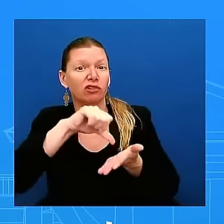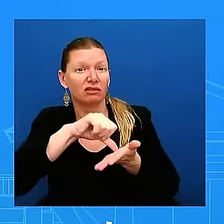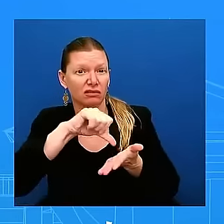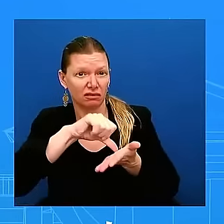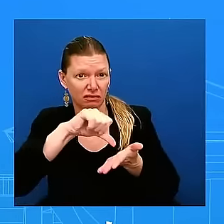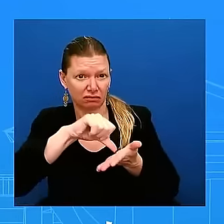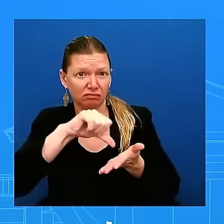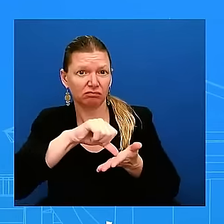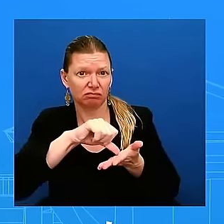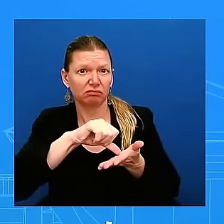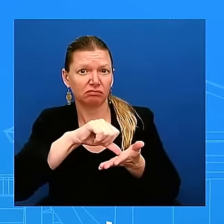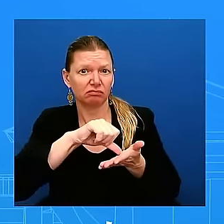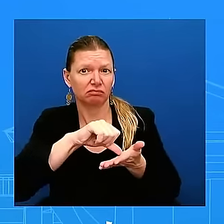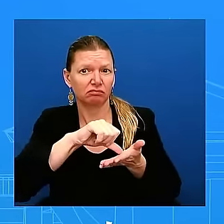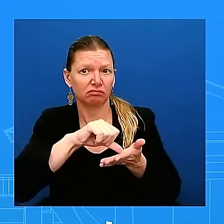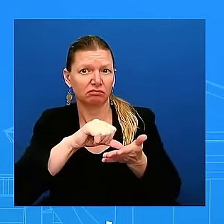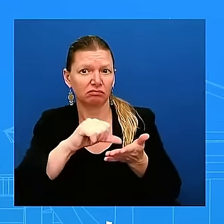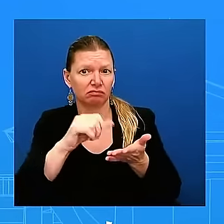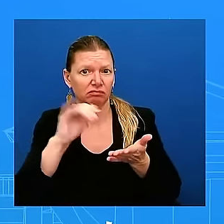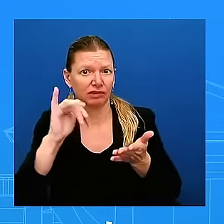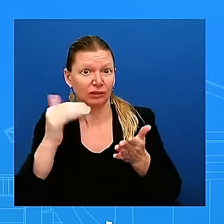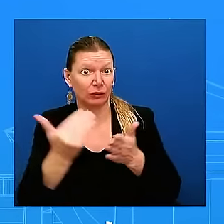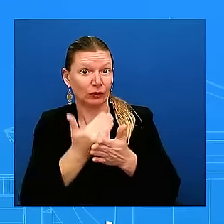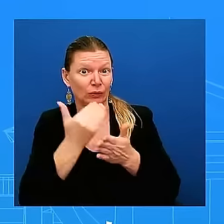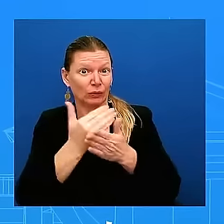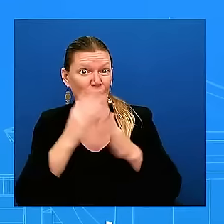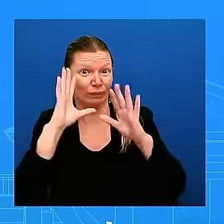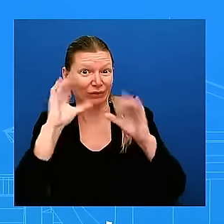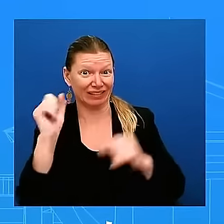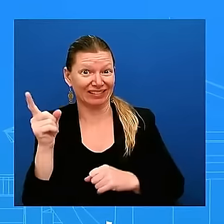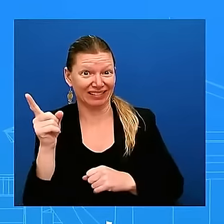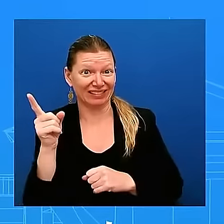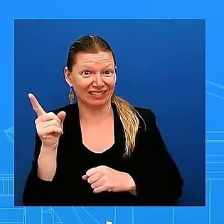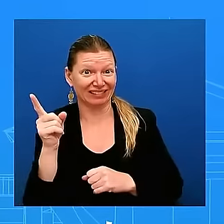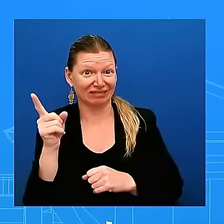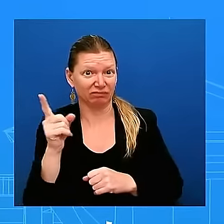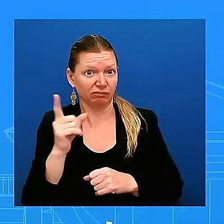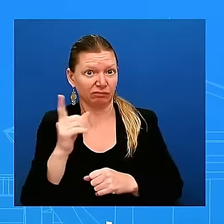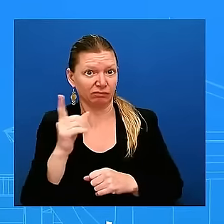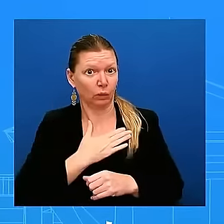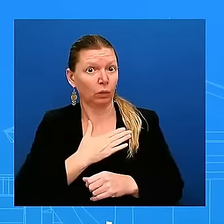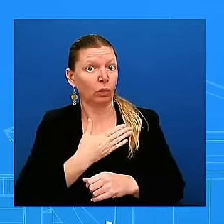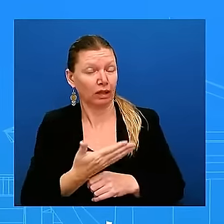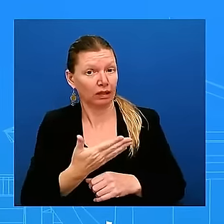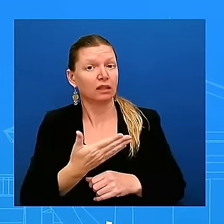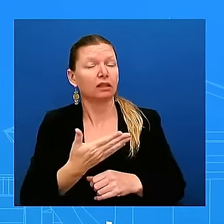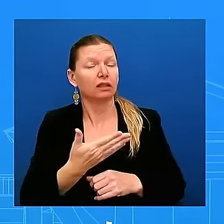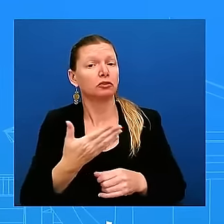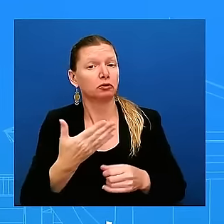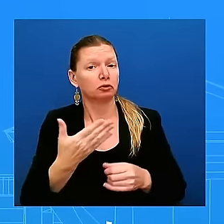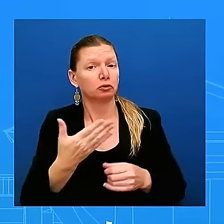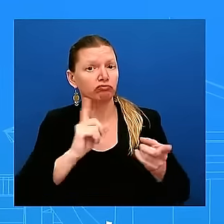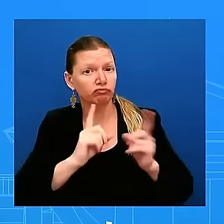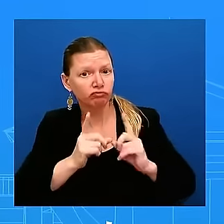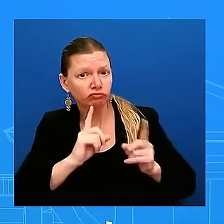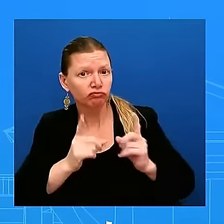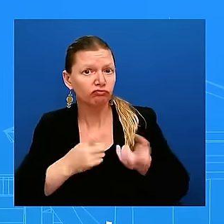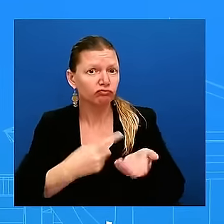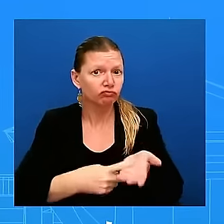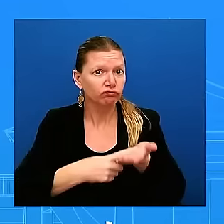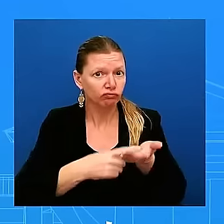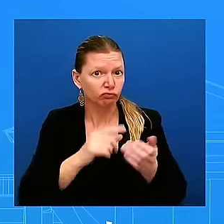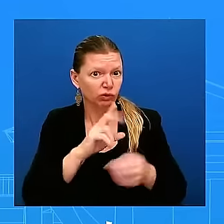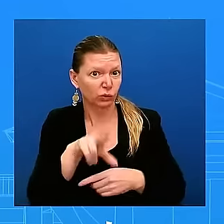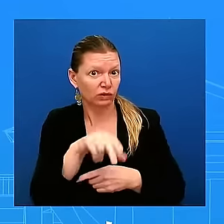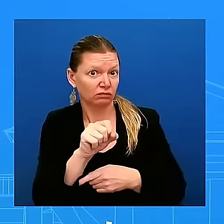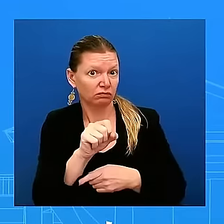president said that he is willing to have talks with the united states he should get some conditions and he also uh said he's willing to